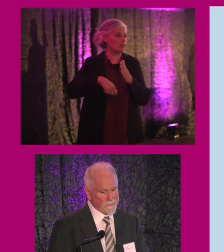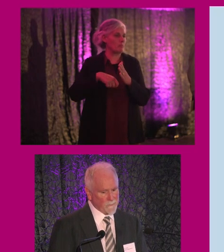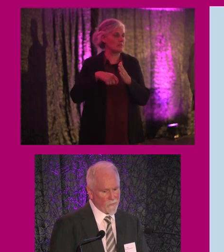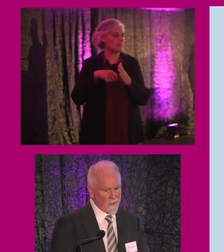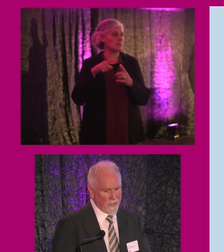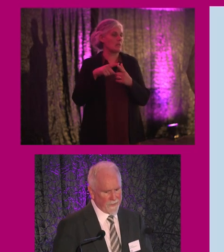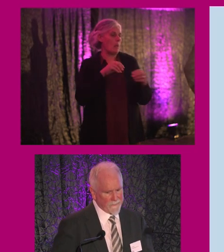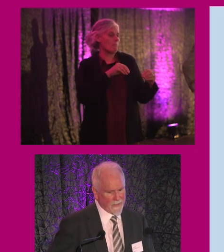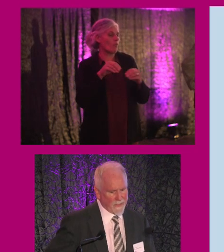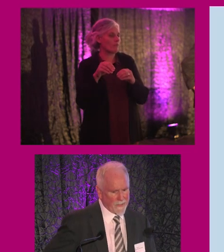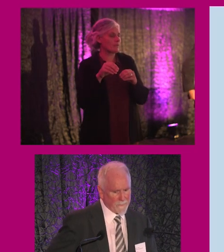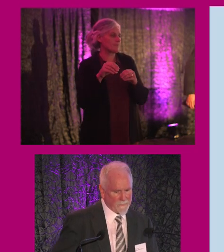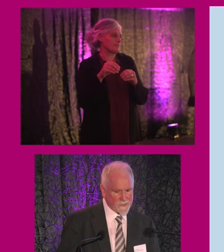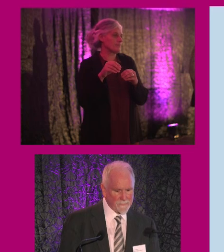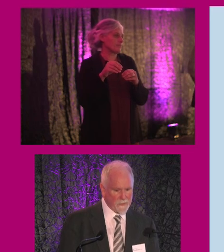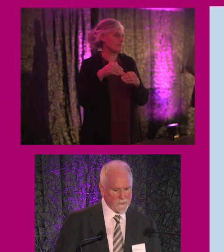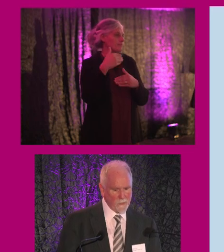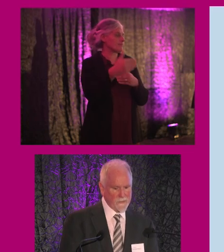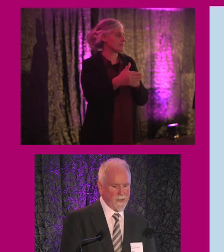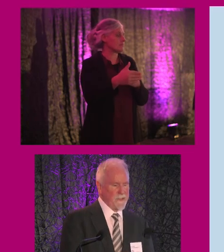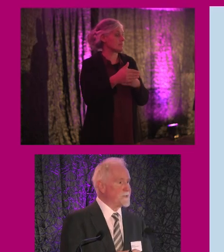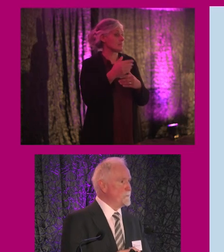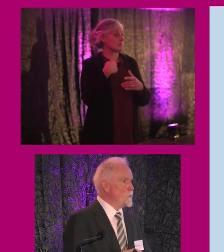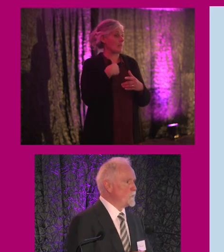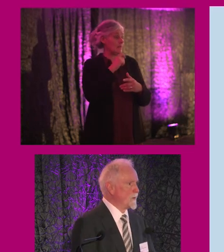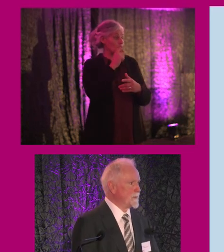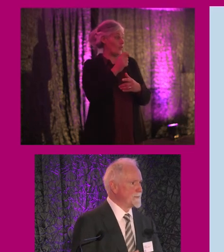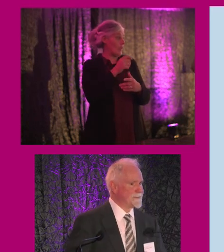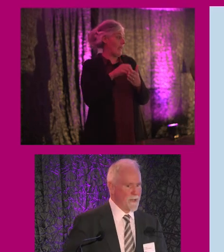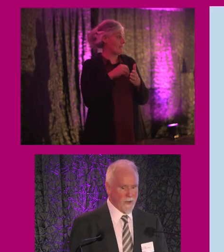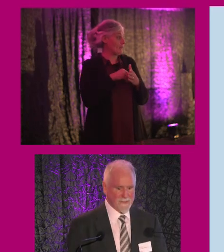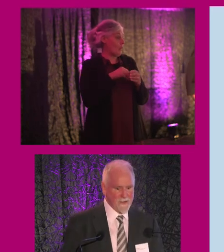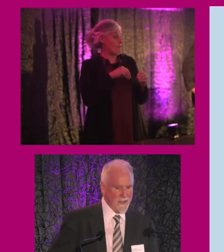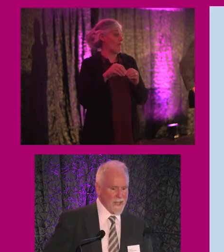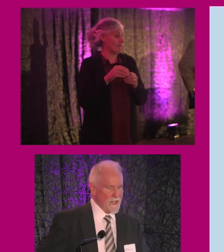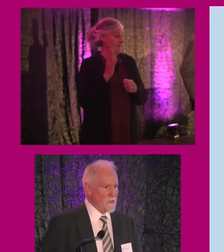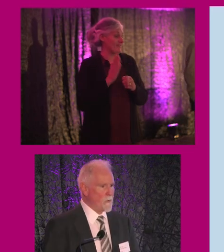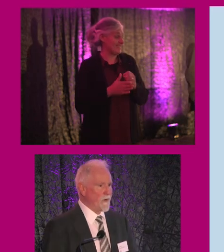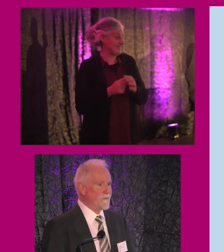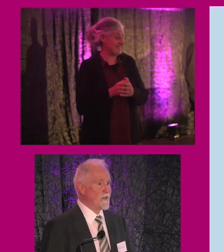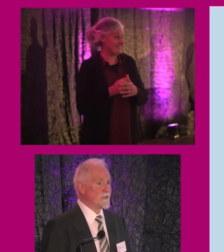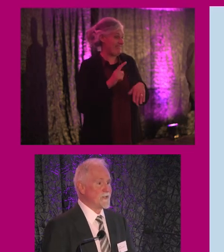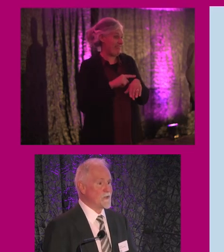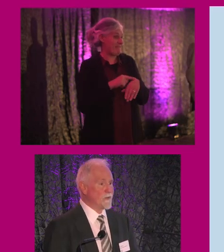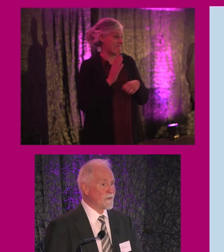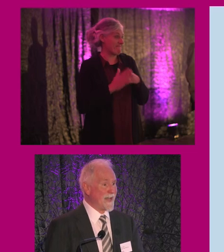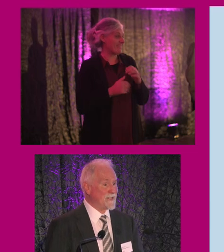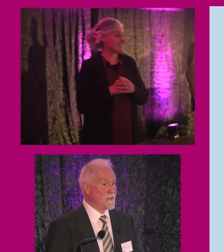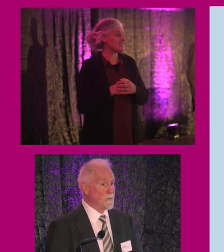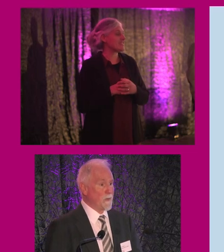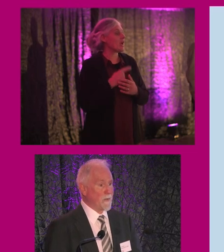And moving on, I'm just being told I need to move time-wise here. So we've looked at